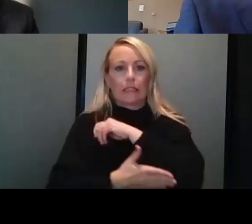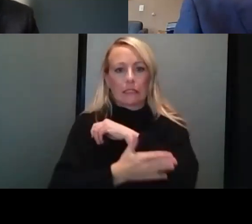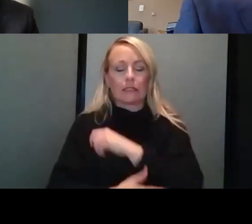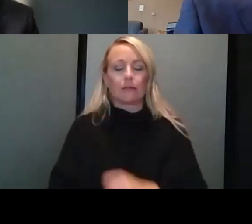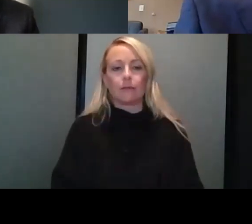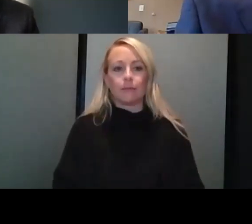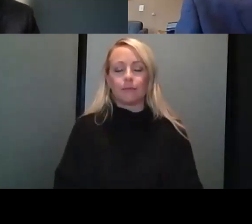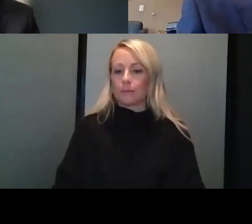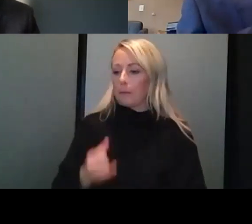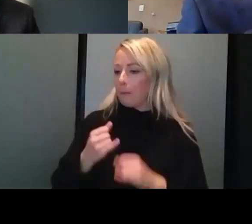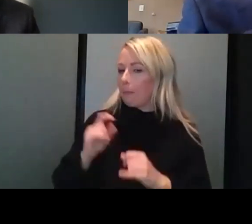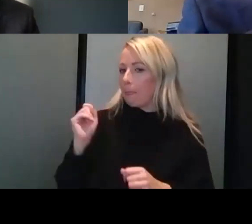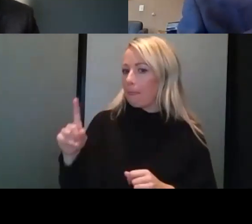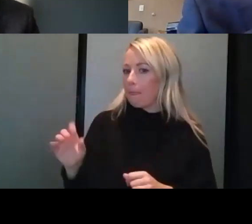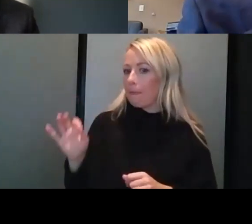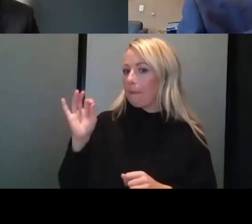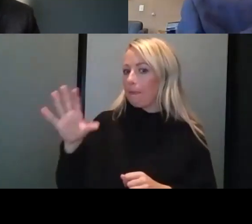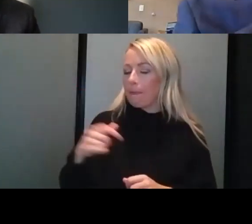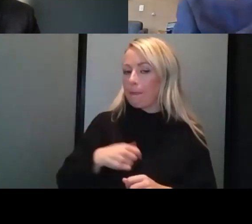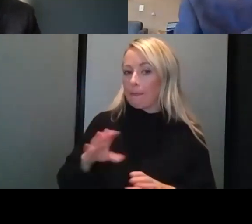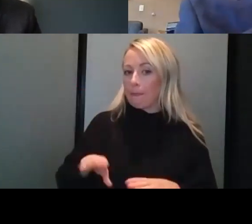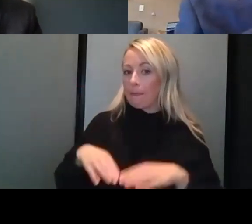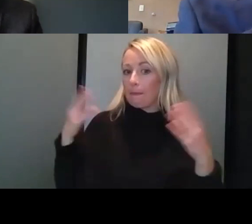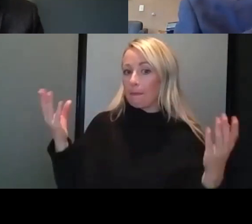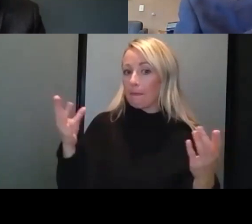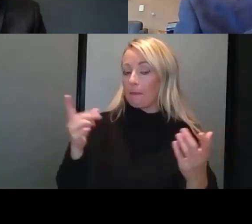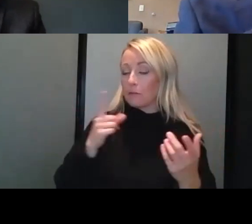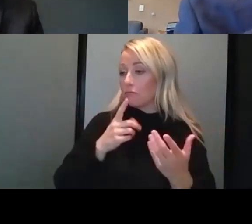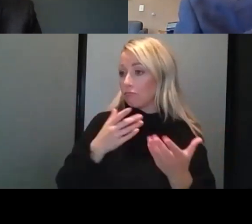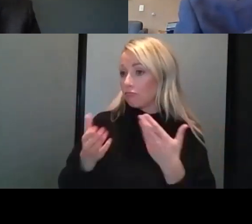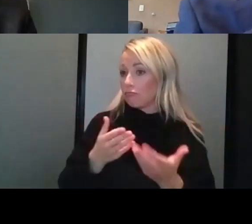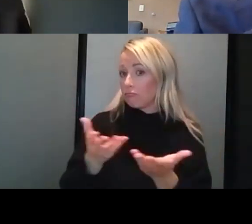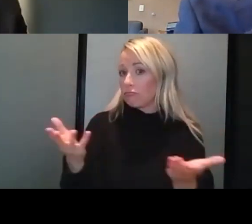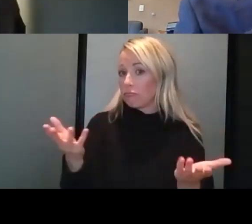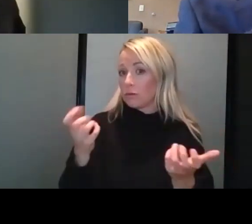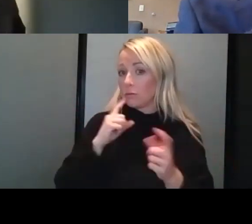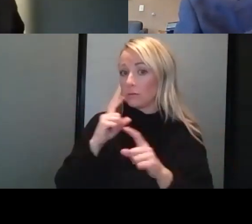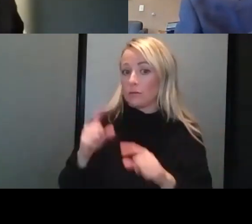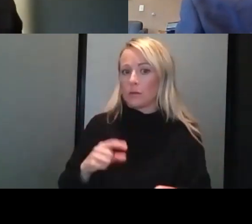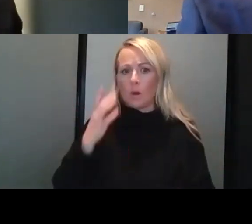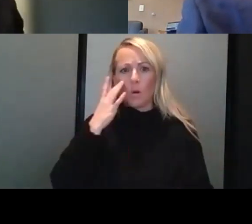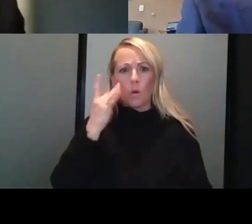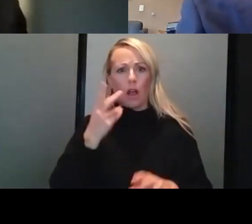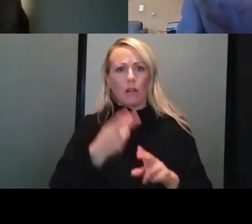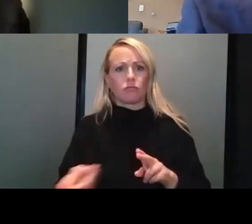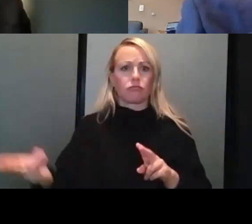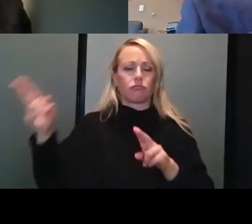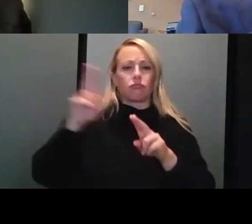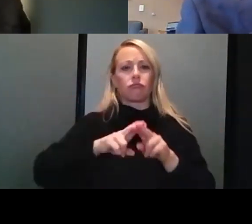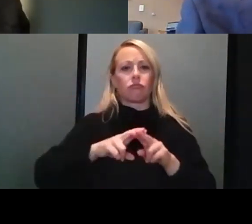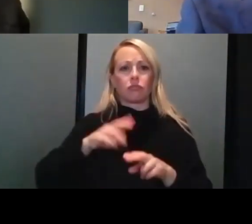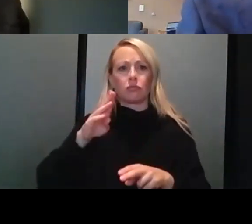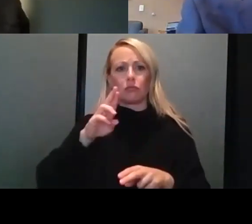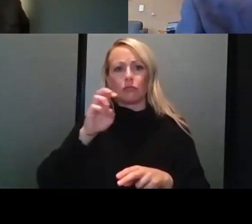The last question on here, and perhaps I can just open it up to whoever would like to respond. Why the uptick and breakthrough cases requiring